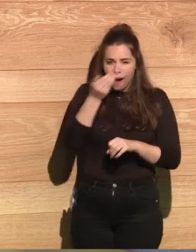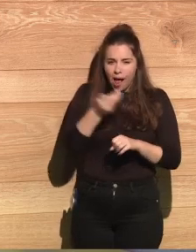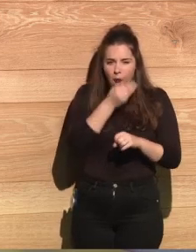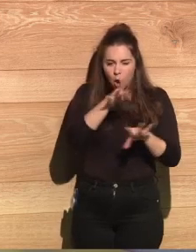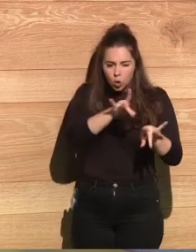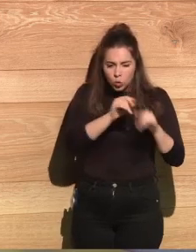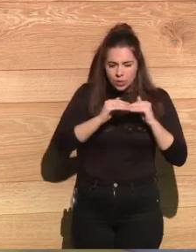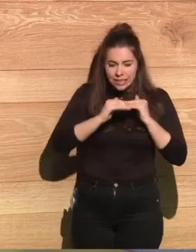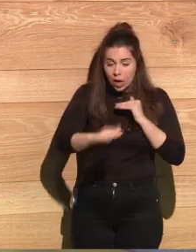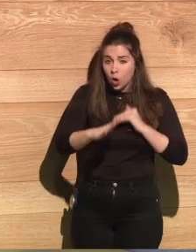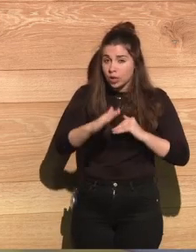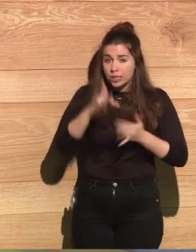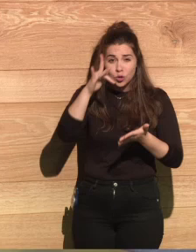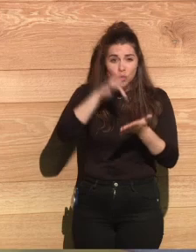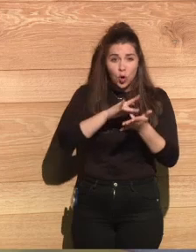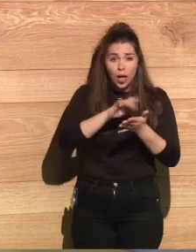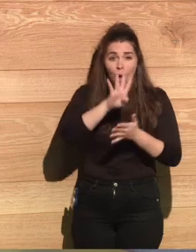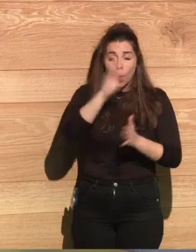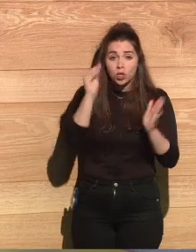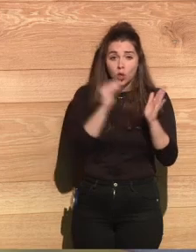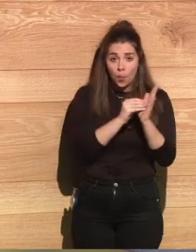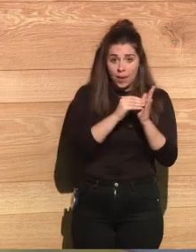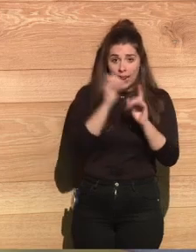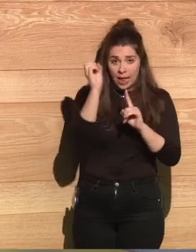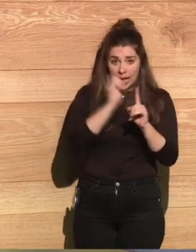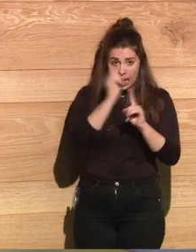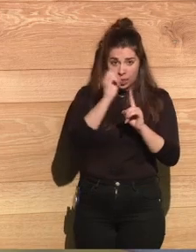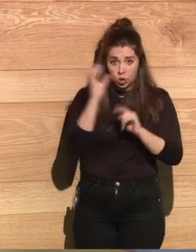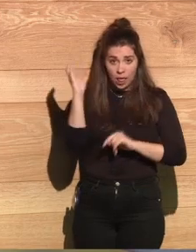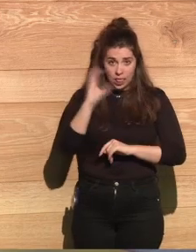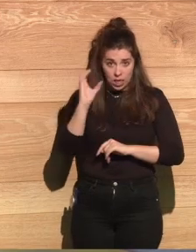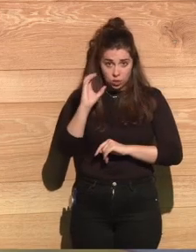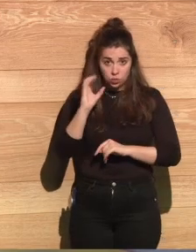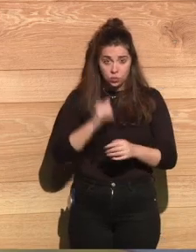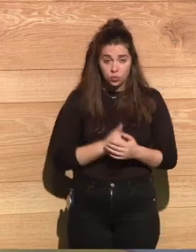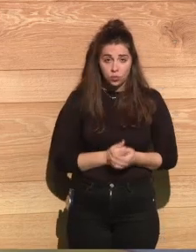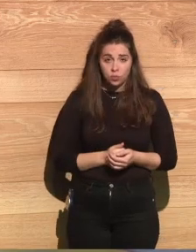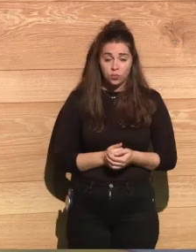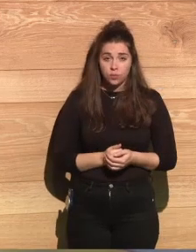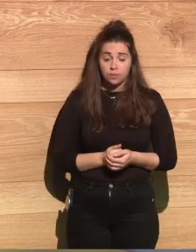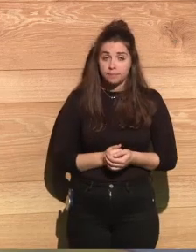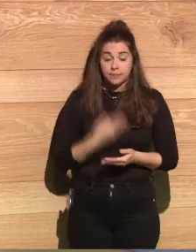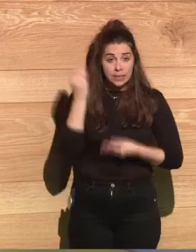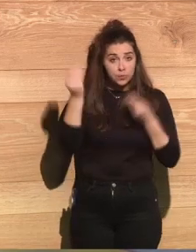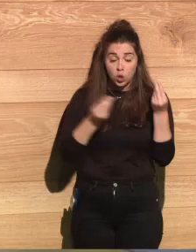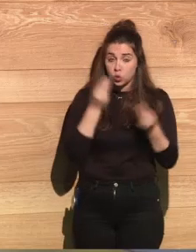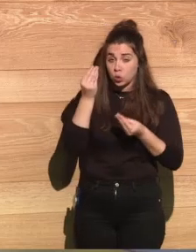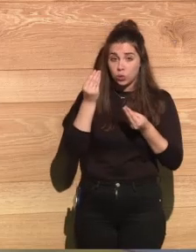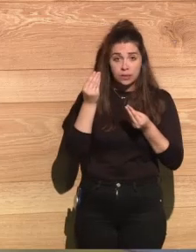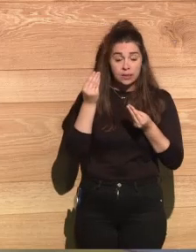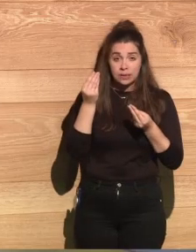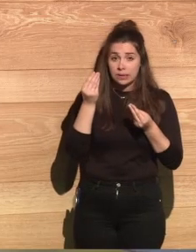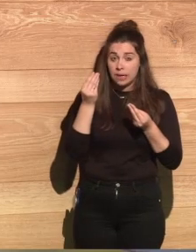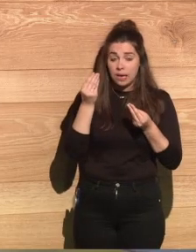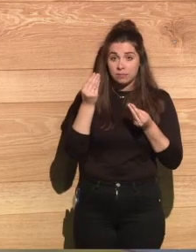I understand several hundred degrees Celsius, melts iron, but it was 4,000